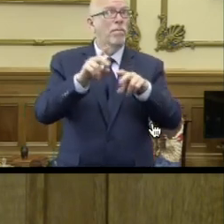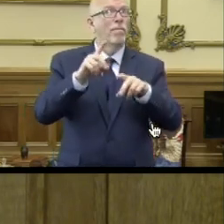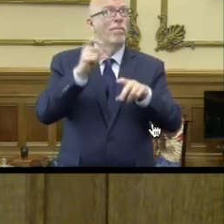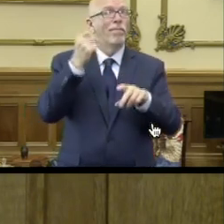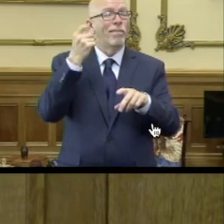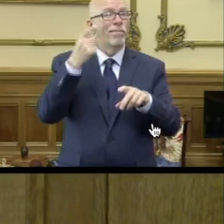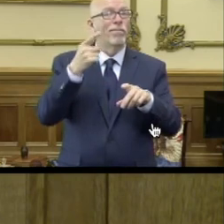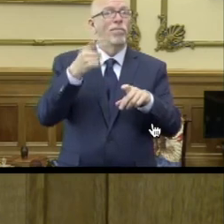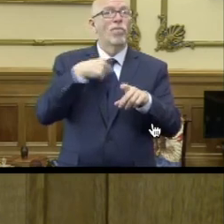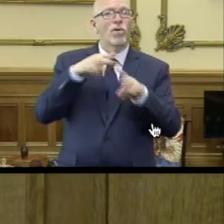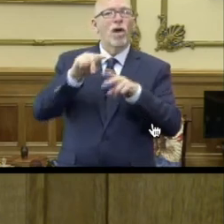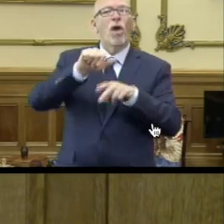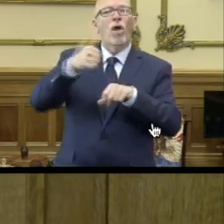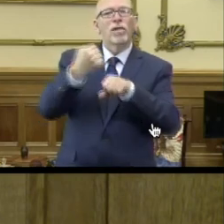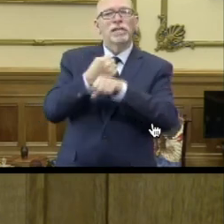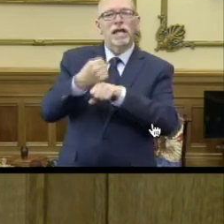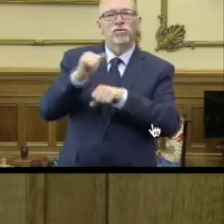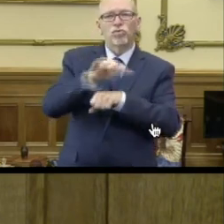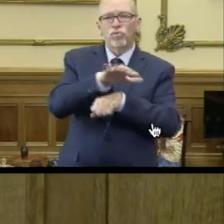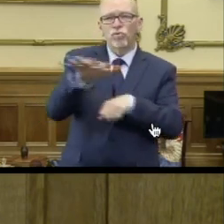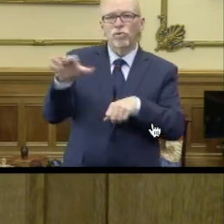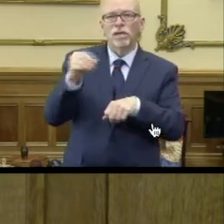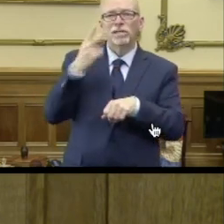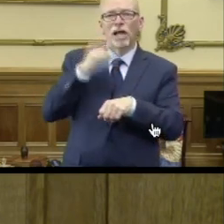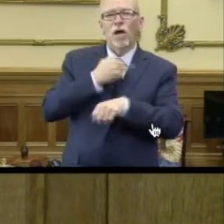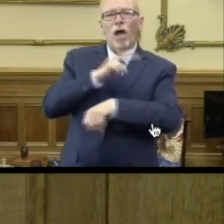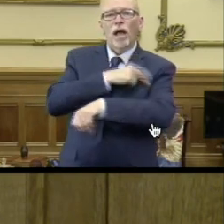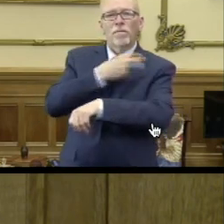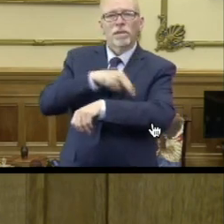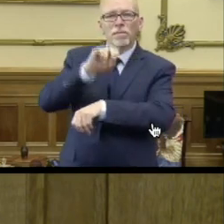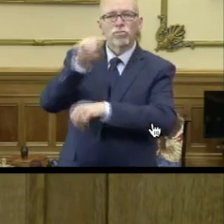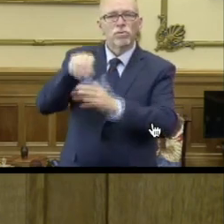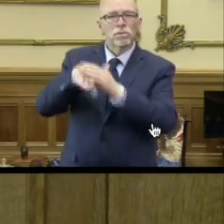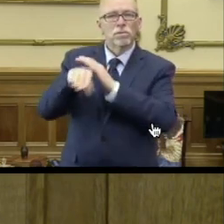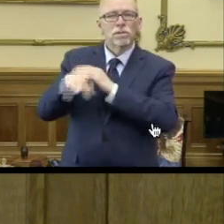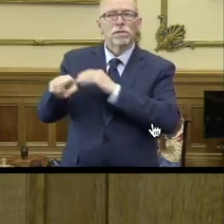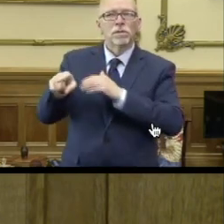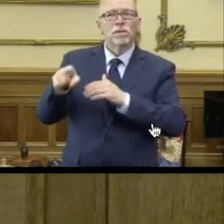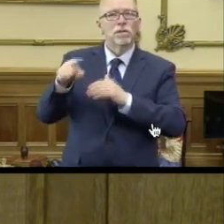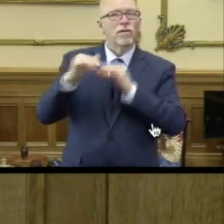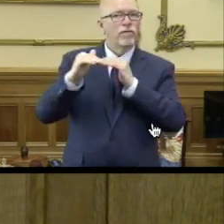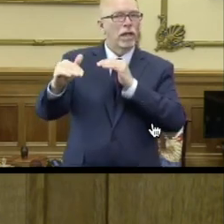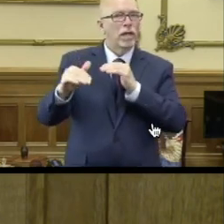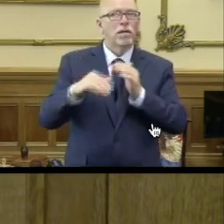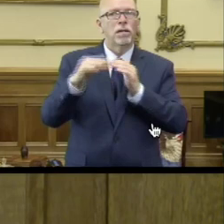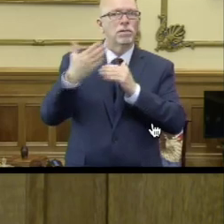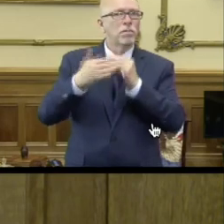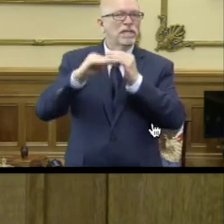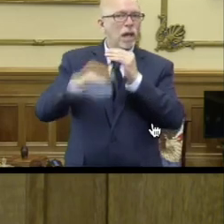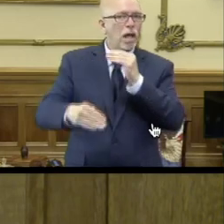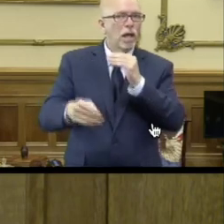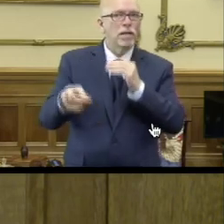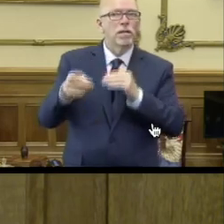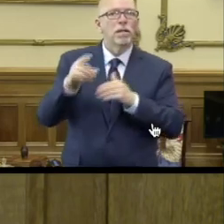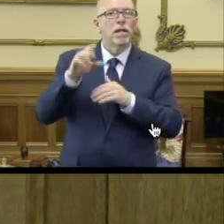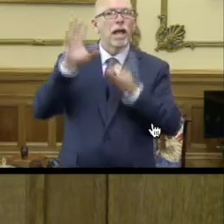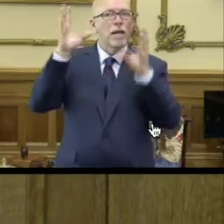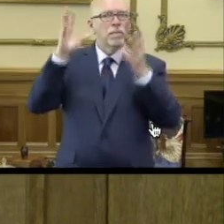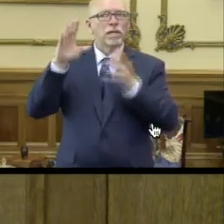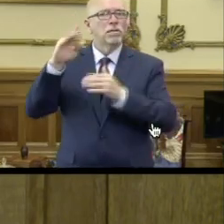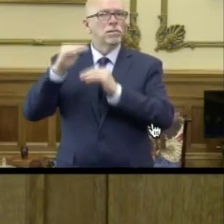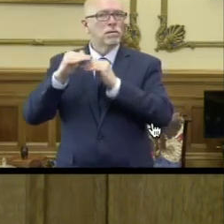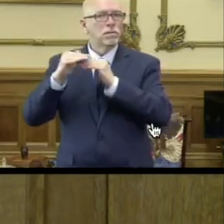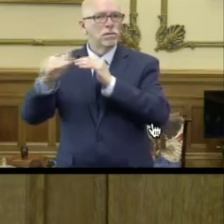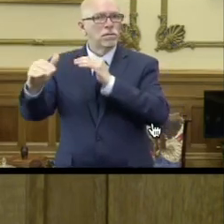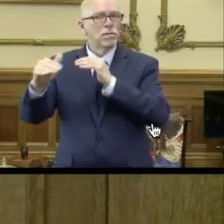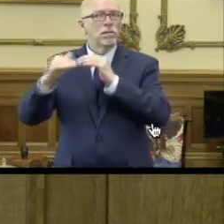we're looking at all those other data pieces and saw that our hospitalizations had flattened out, started to decline. Our EMS runs had done the same. We